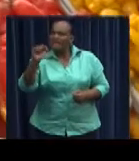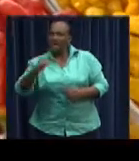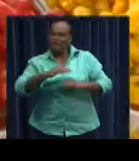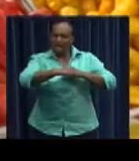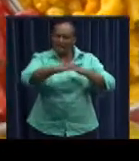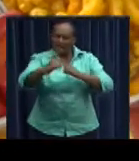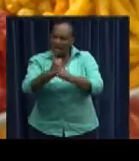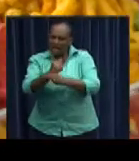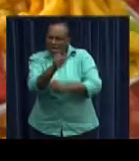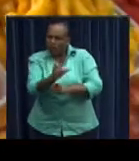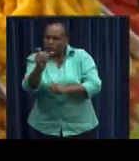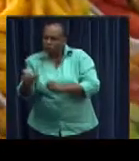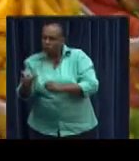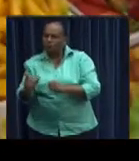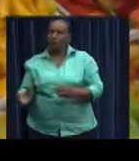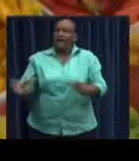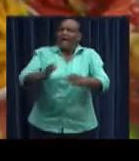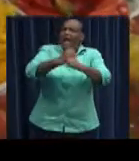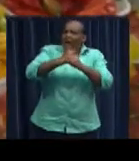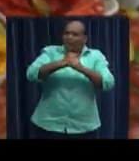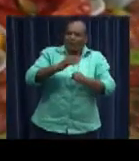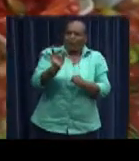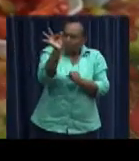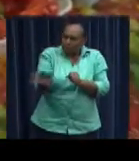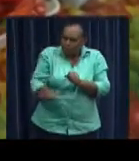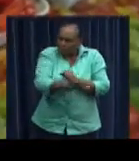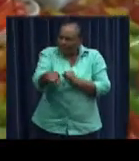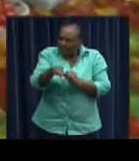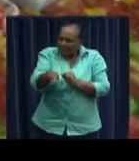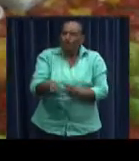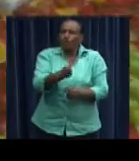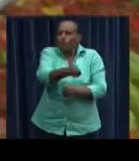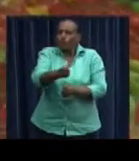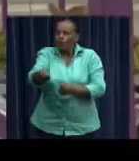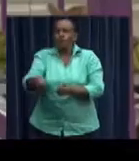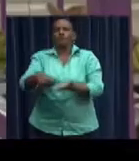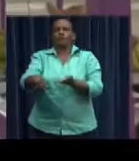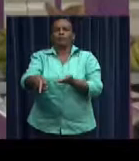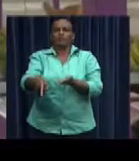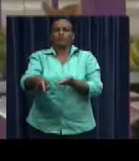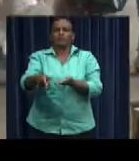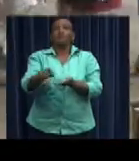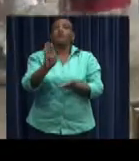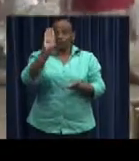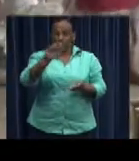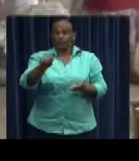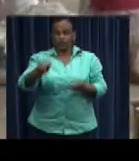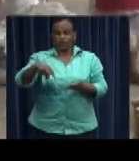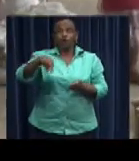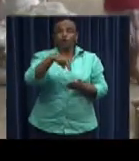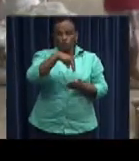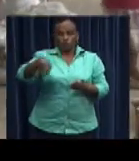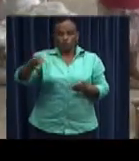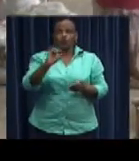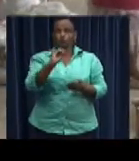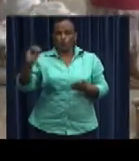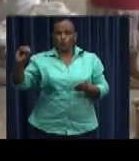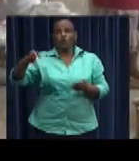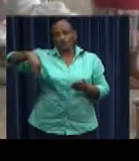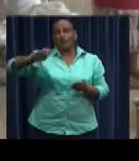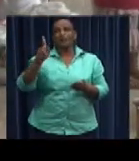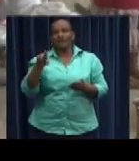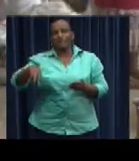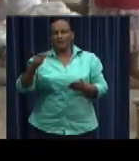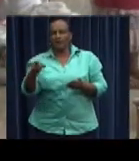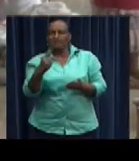for conceding to the Haitian farmers by providing them a place to sell their goods. The district commissioner of Paramaribo, Northeast,